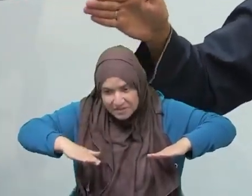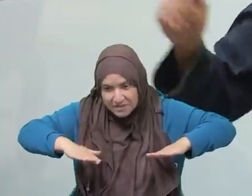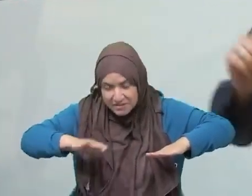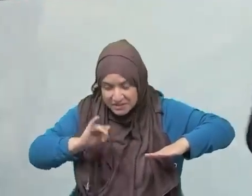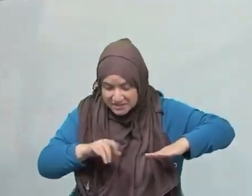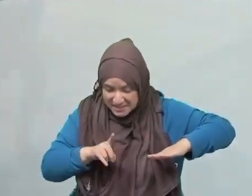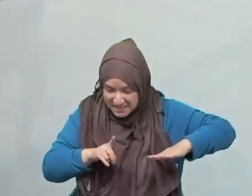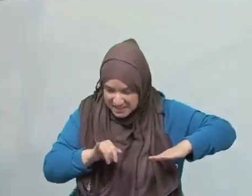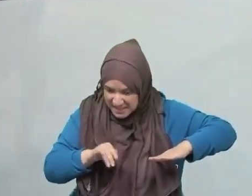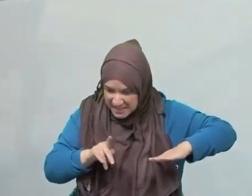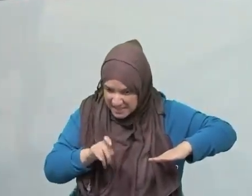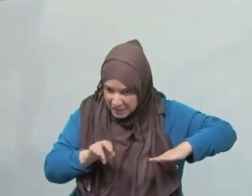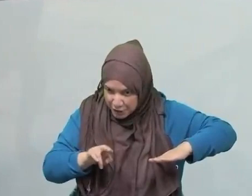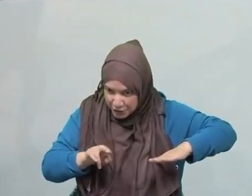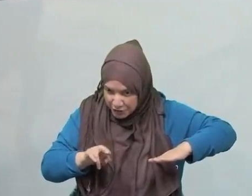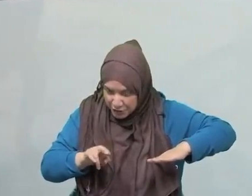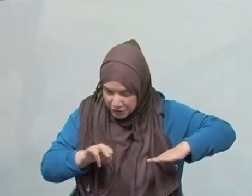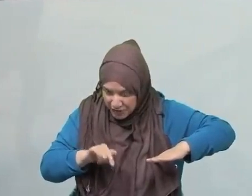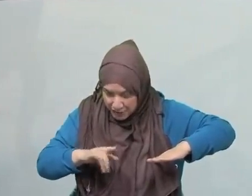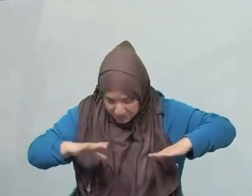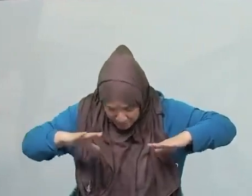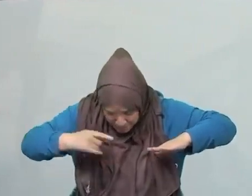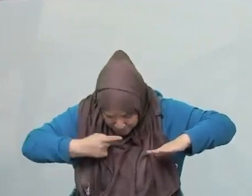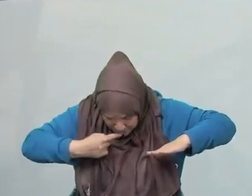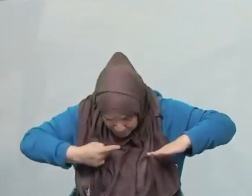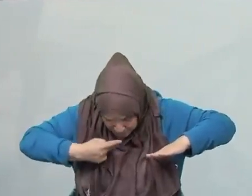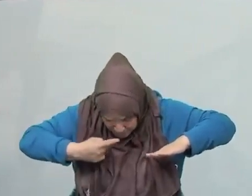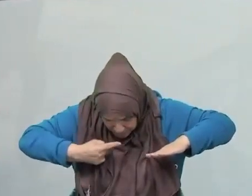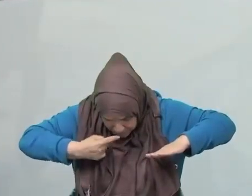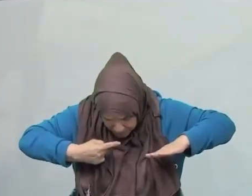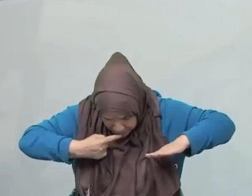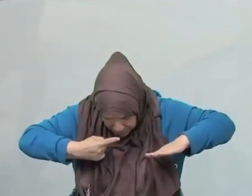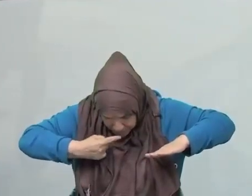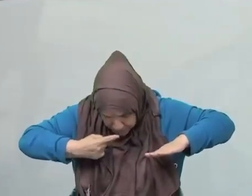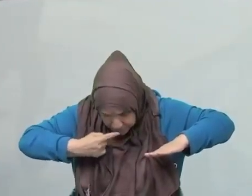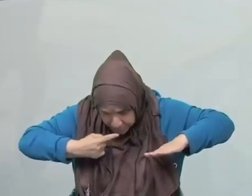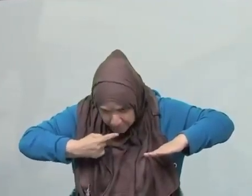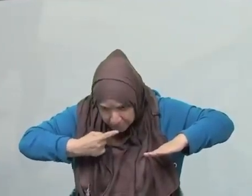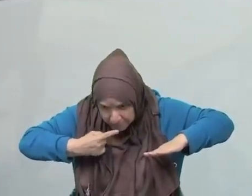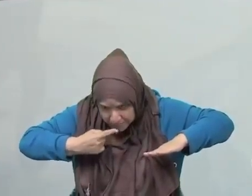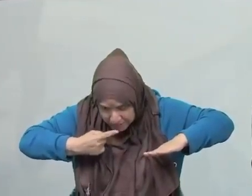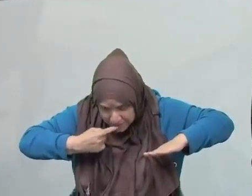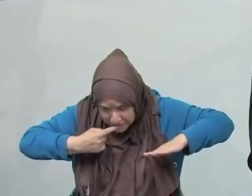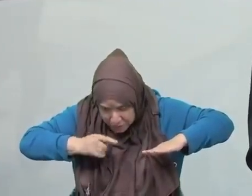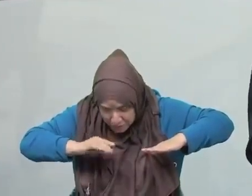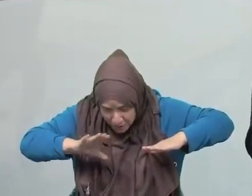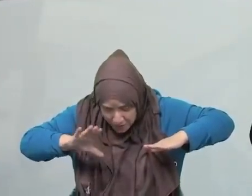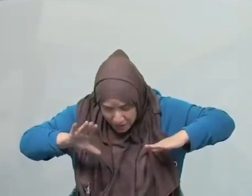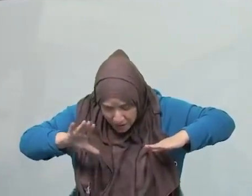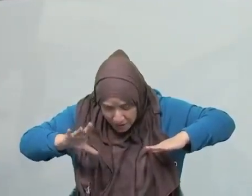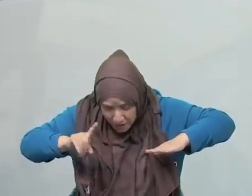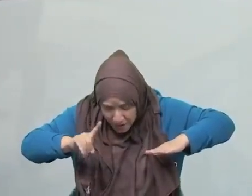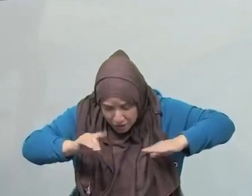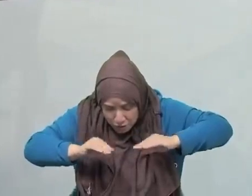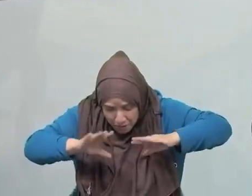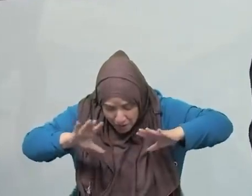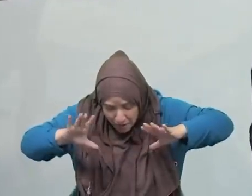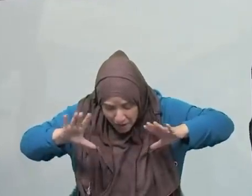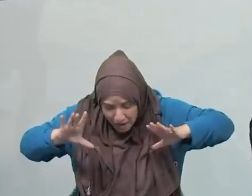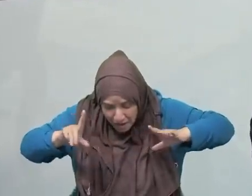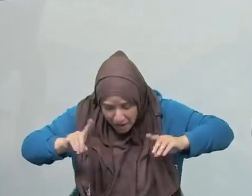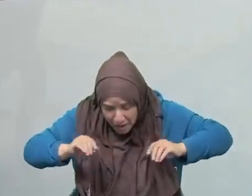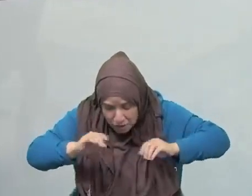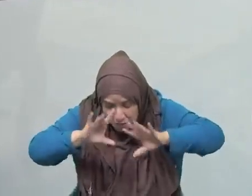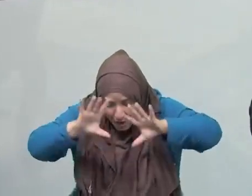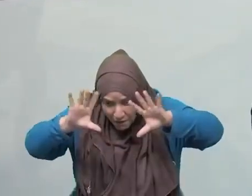that which he would say to Allah subhanahu wa ta'ala in your sujood. And we have flexibility in it. The point is, don't miss a